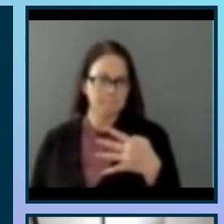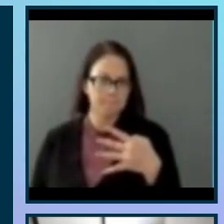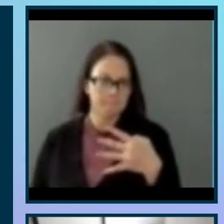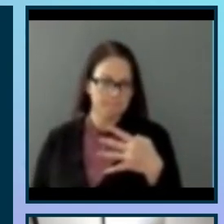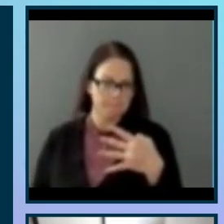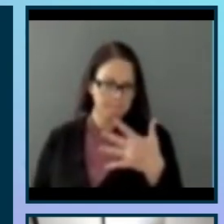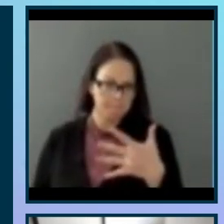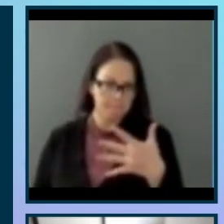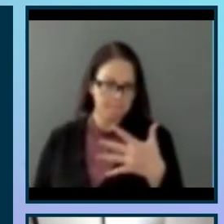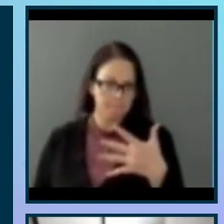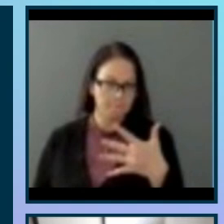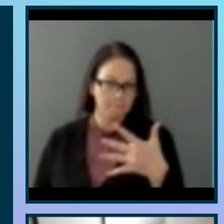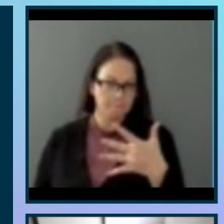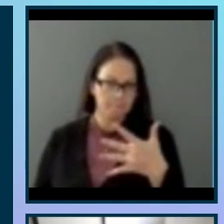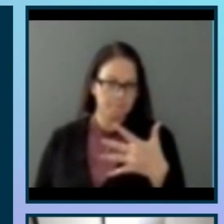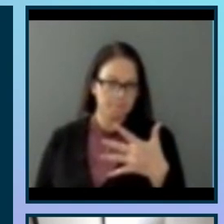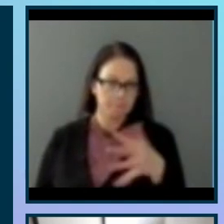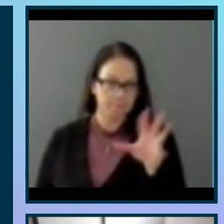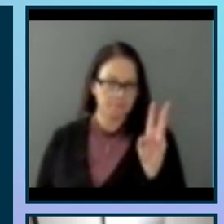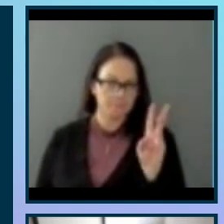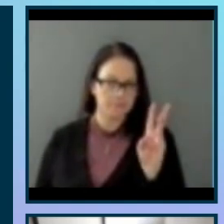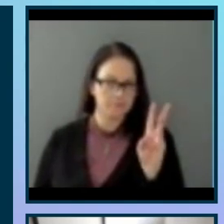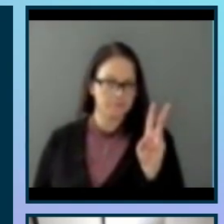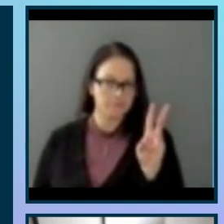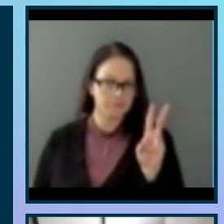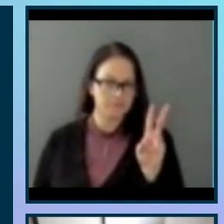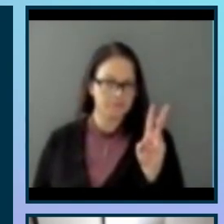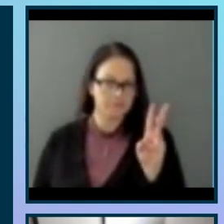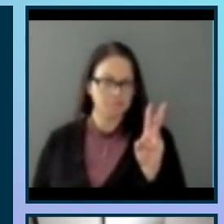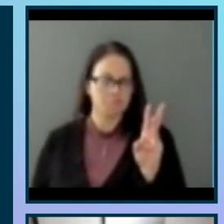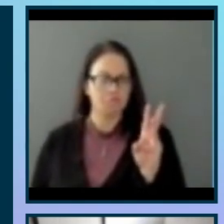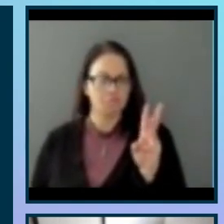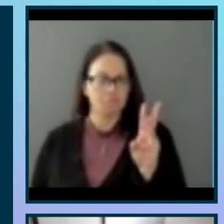a search bar to filter results, and voice accessible search feature.